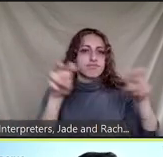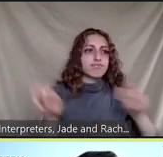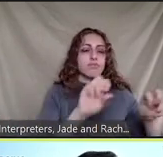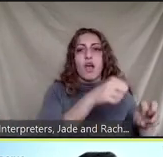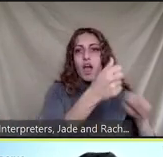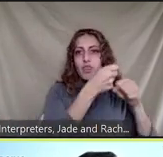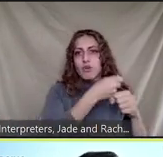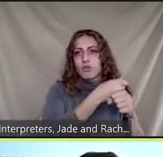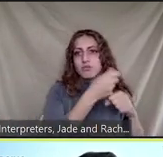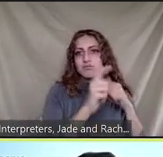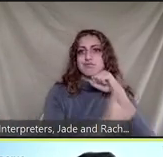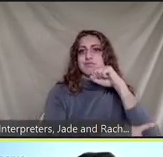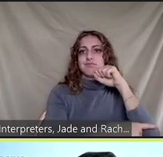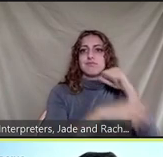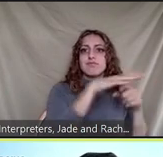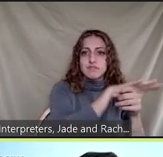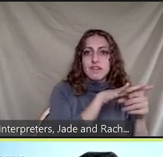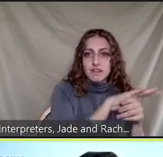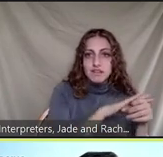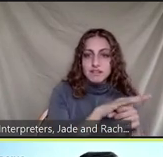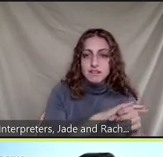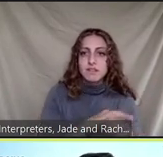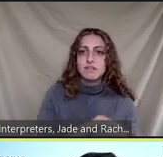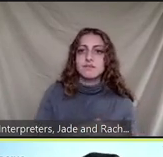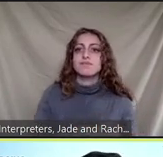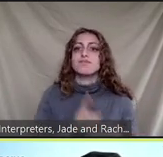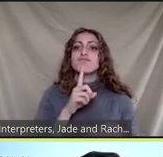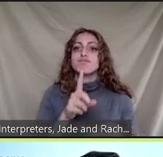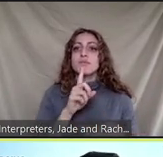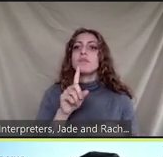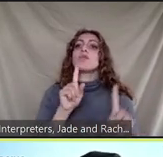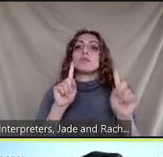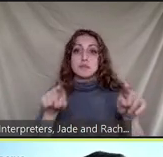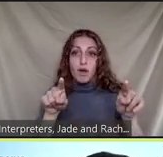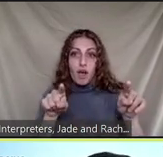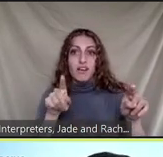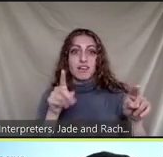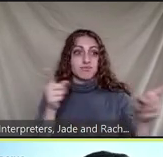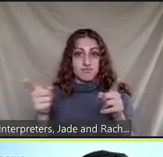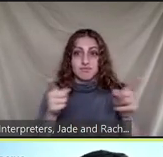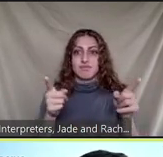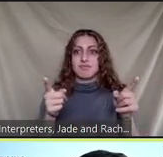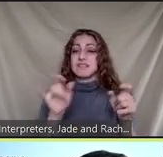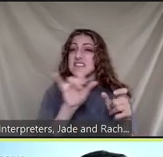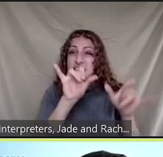in other words two systems have responded to even the same challenge differently next please